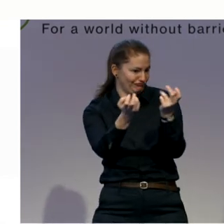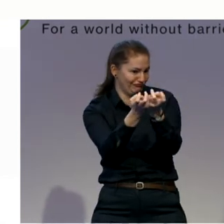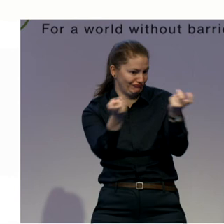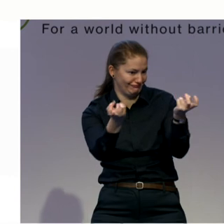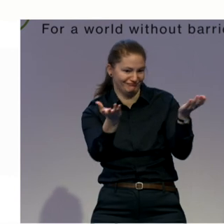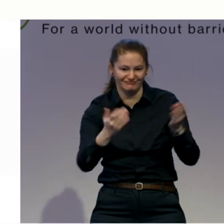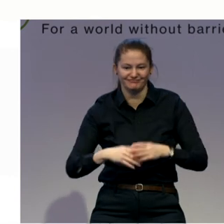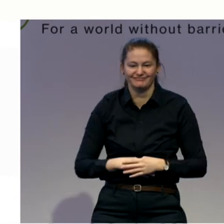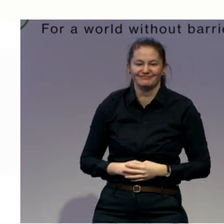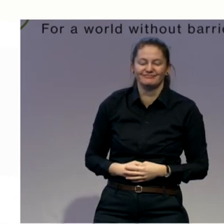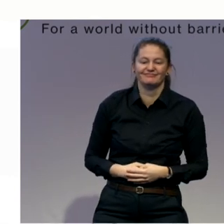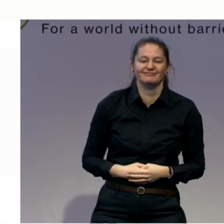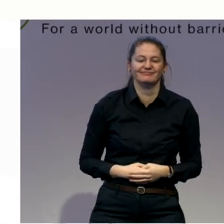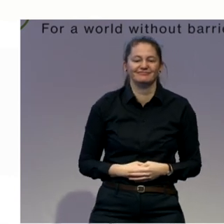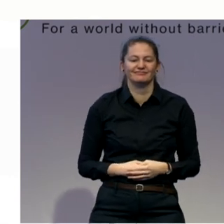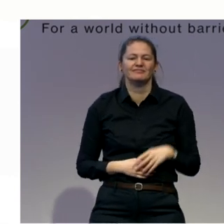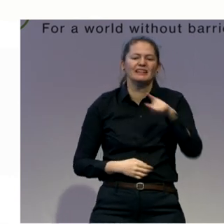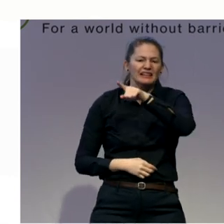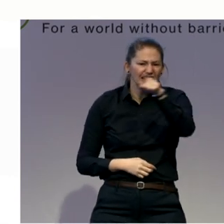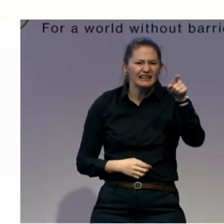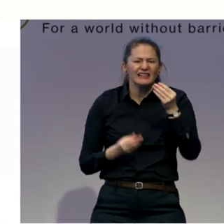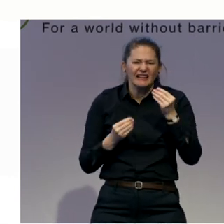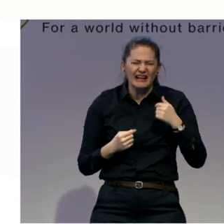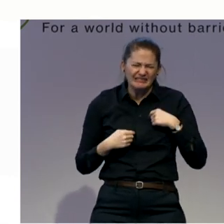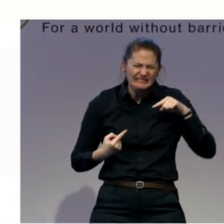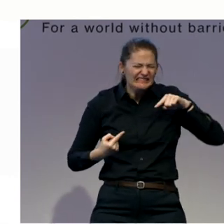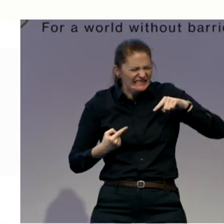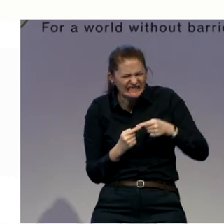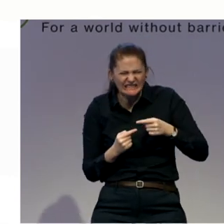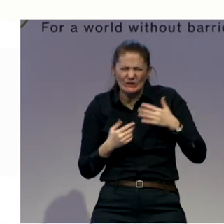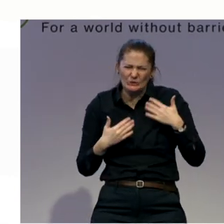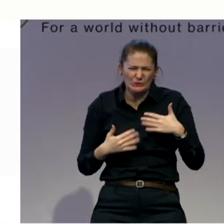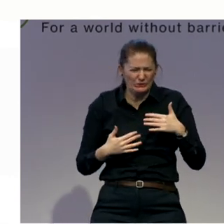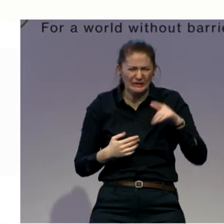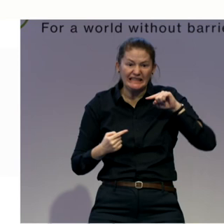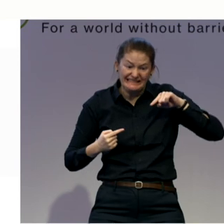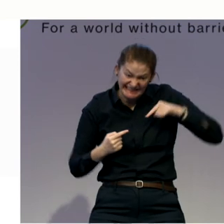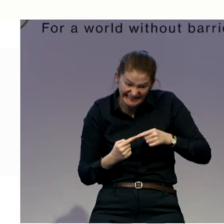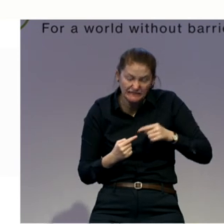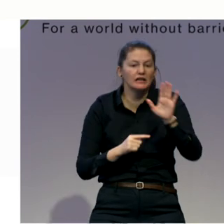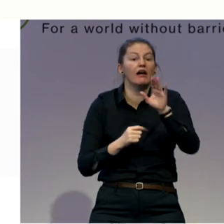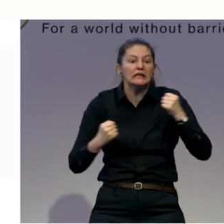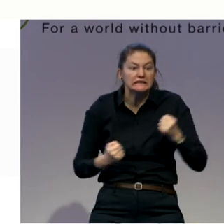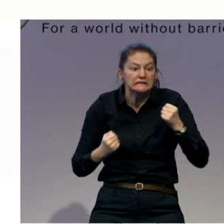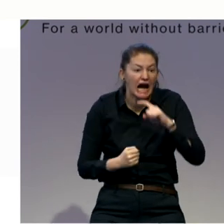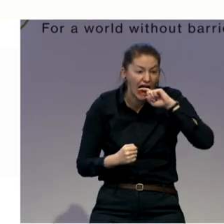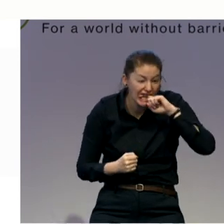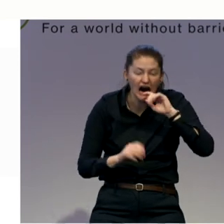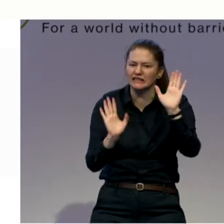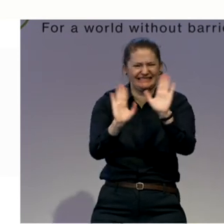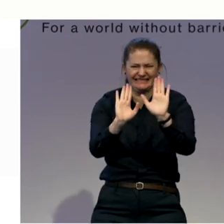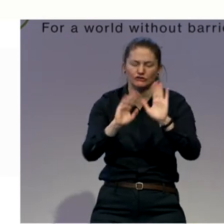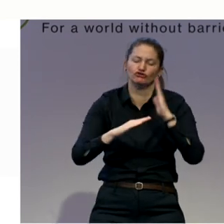please stop doing the exercise immediately. But it should not because this is very pre